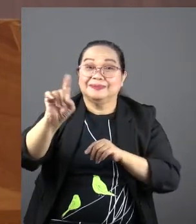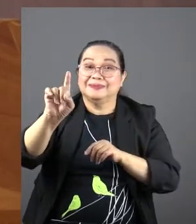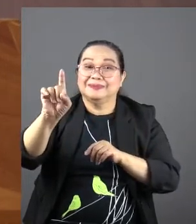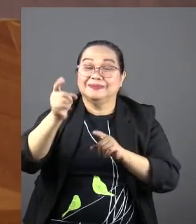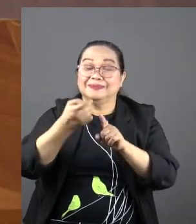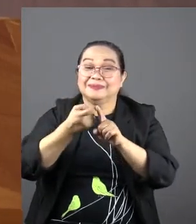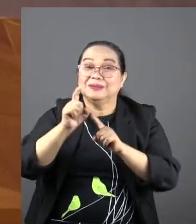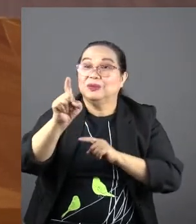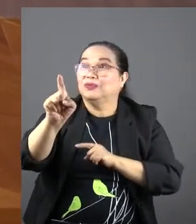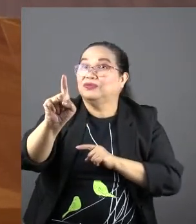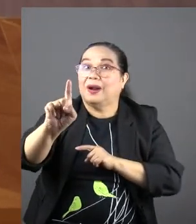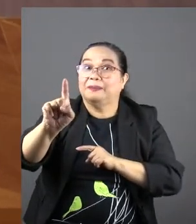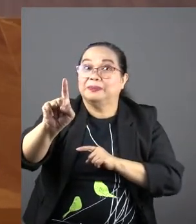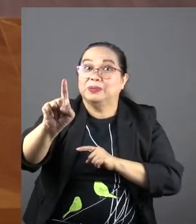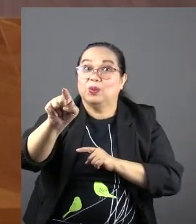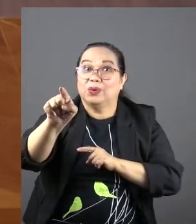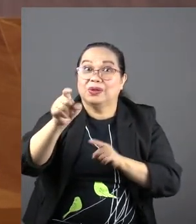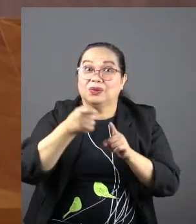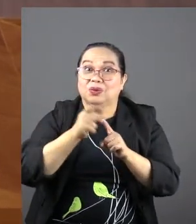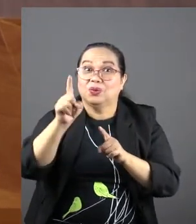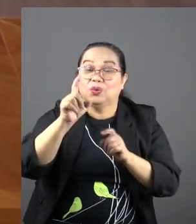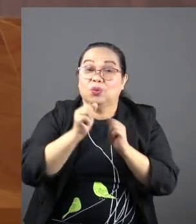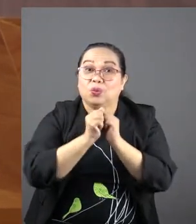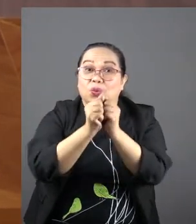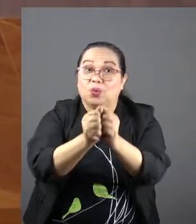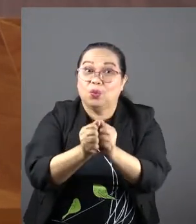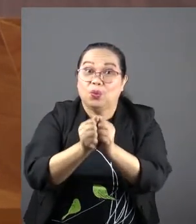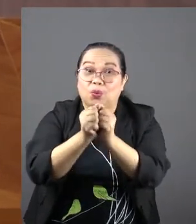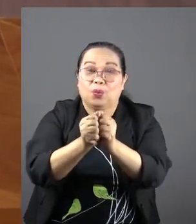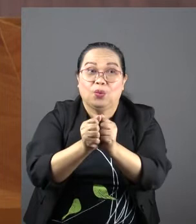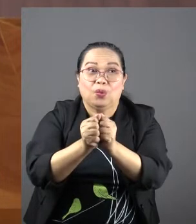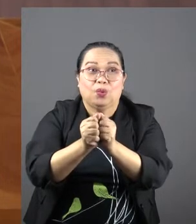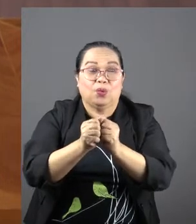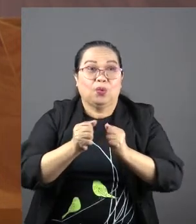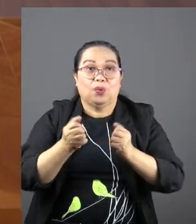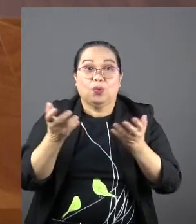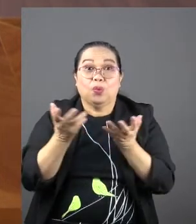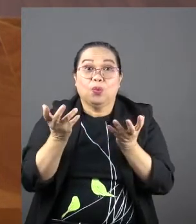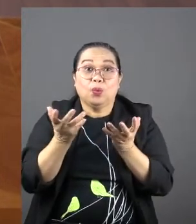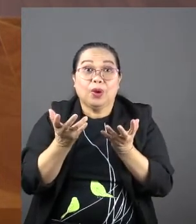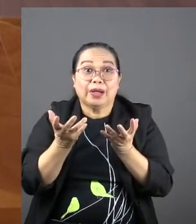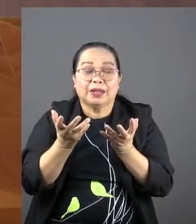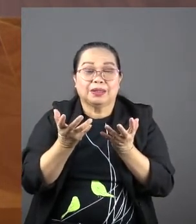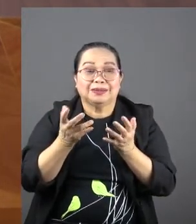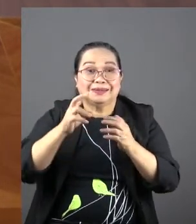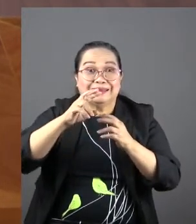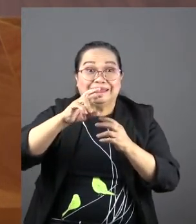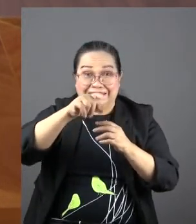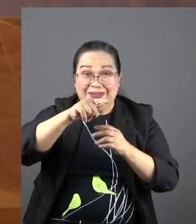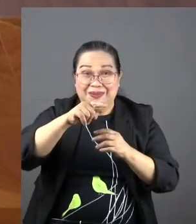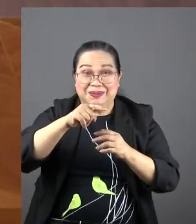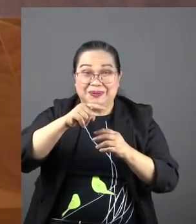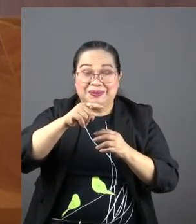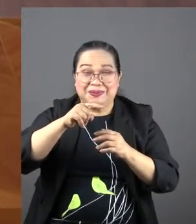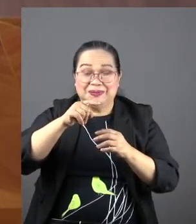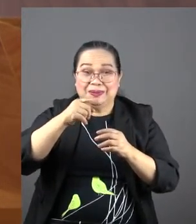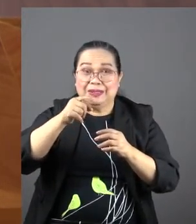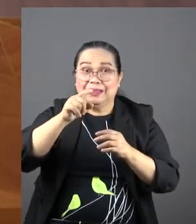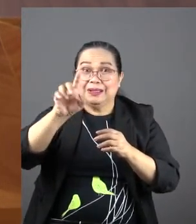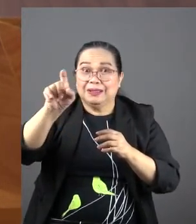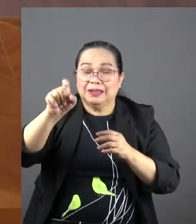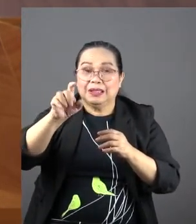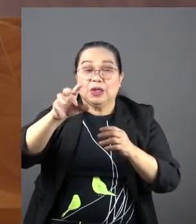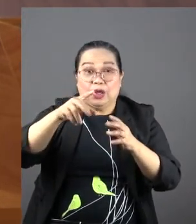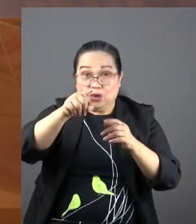come from? Who have you been? Who have you been with? Did you expose yourself?